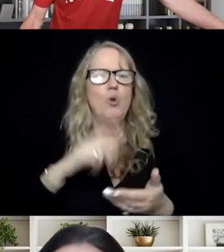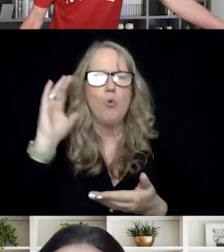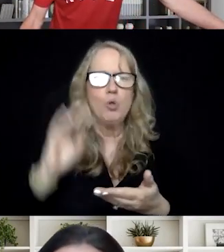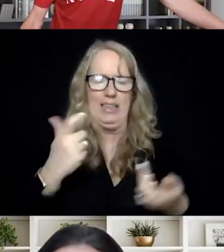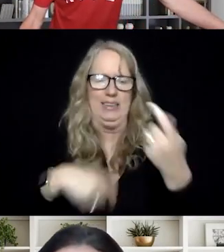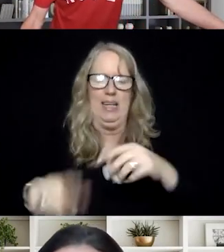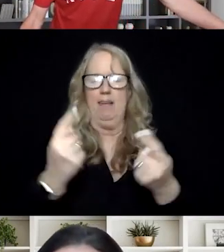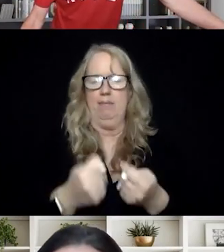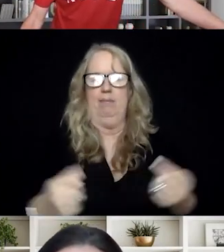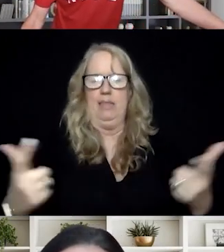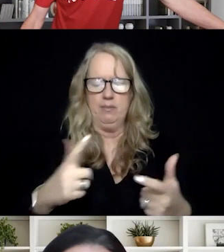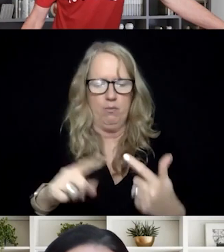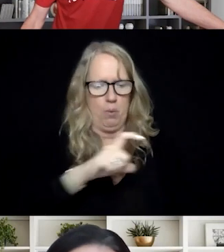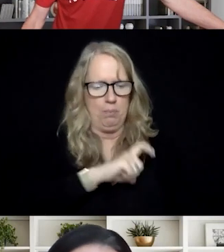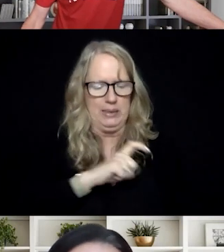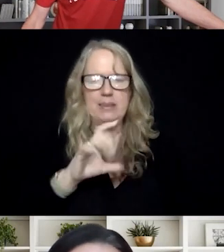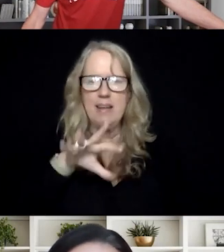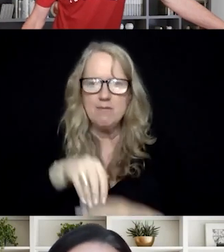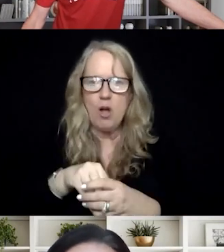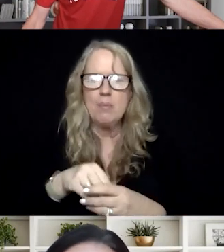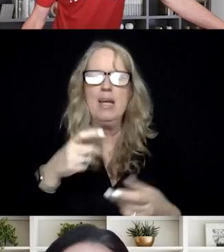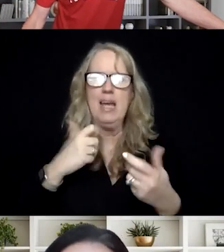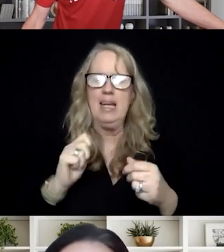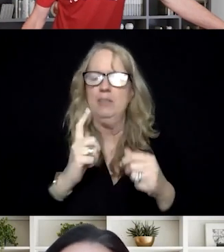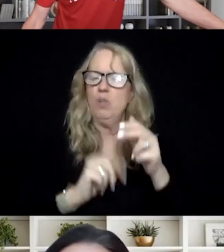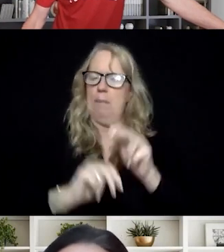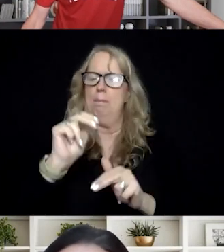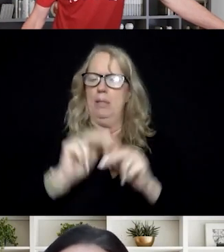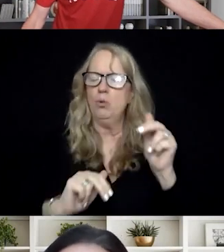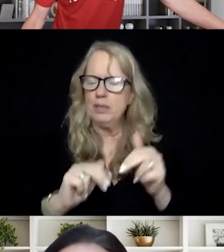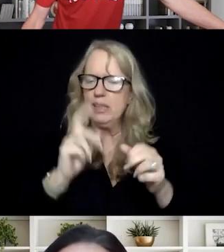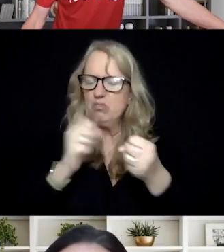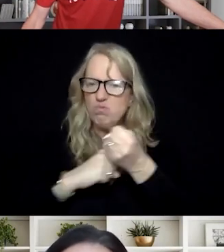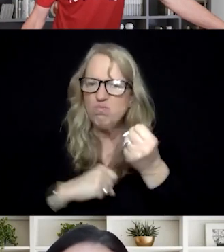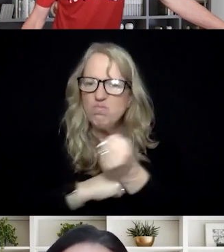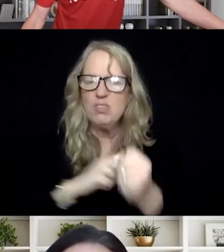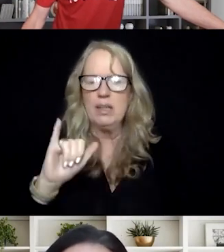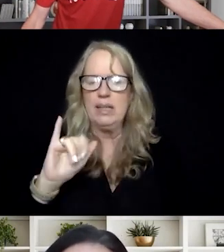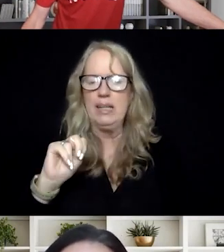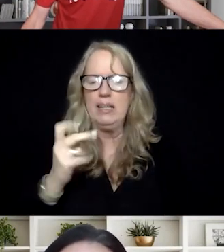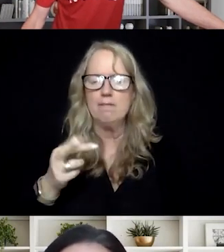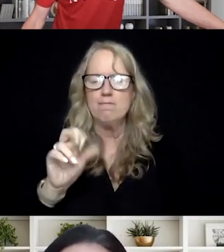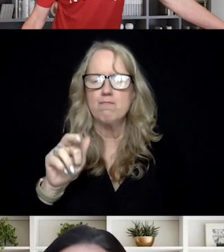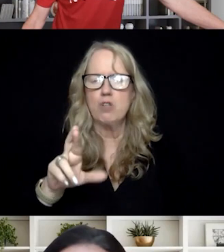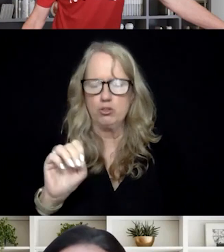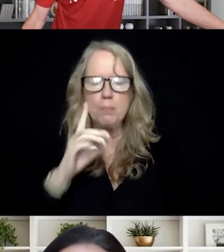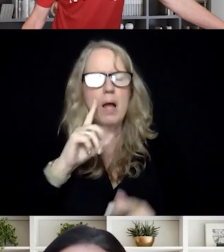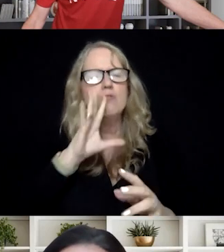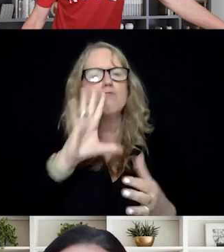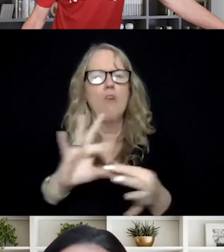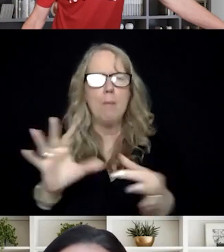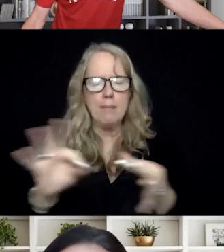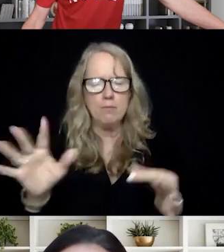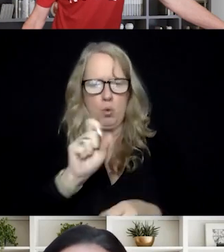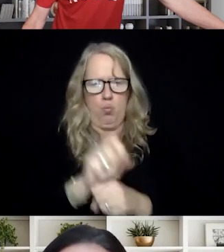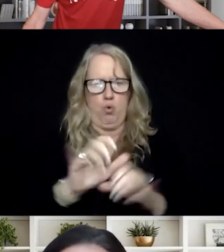eliminating police involvement as well as building infrastructure. I was just going to comment briefly on the workforce issue that